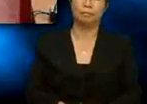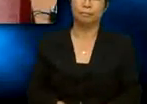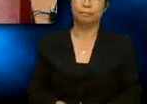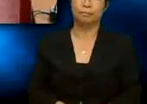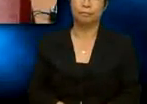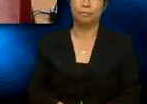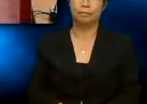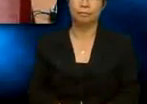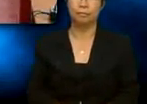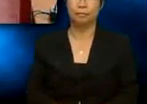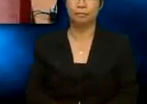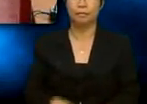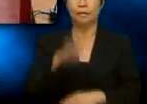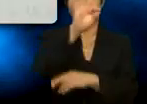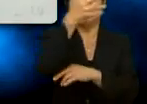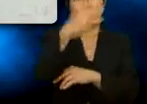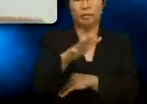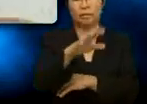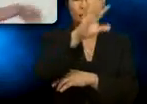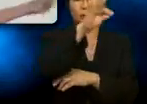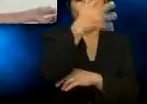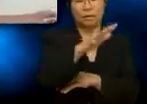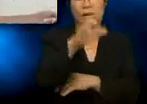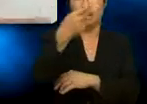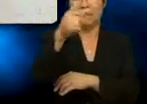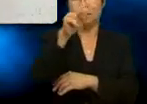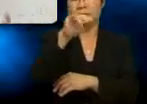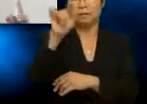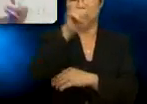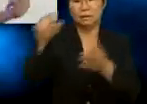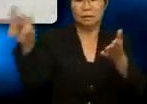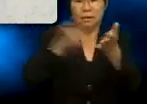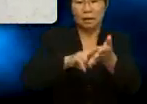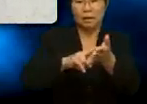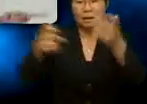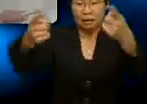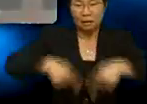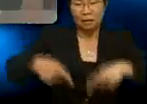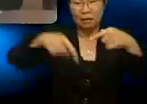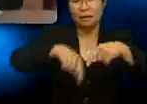At 9.15, Haniza will take the attendance. Of course, our advisor, Mrs. with all...